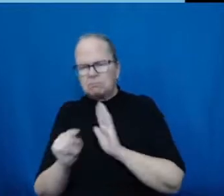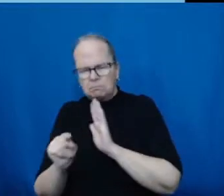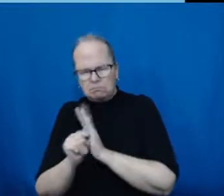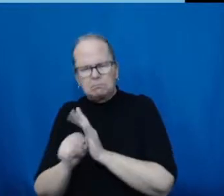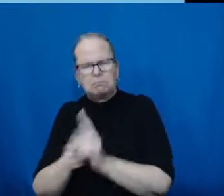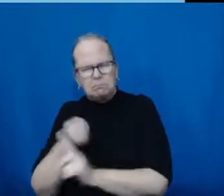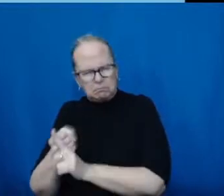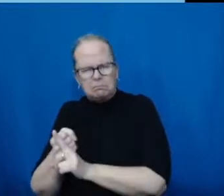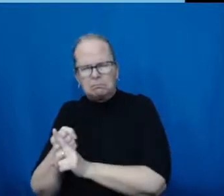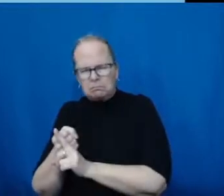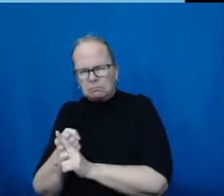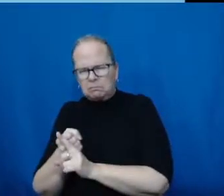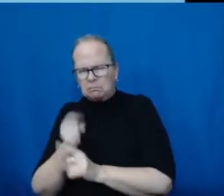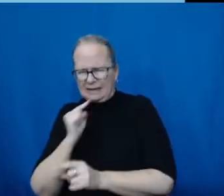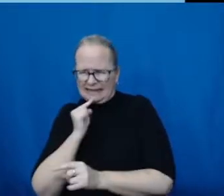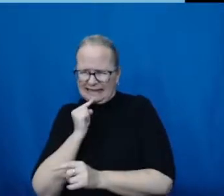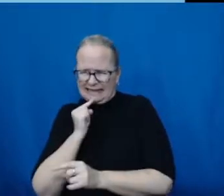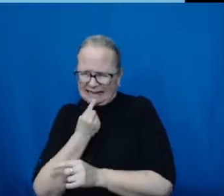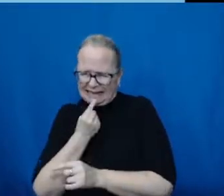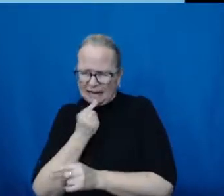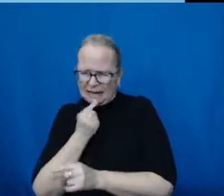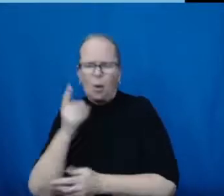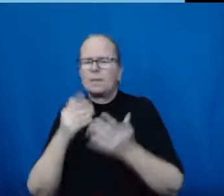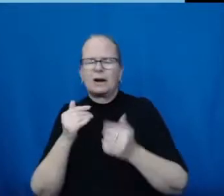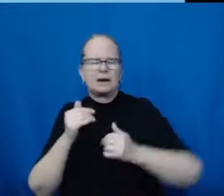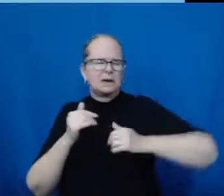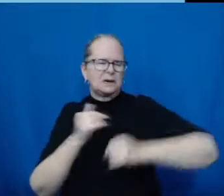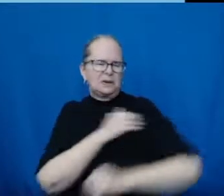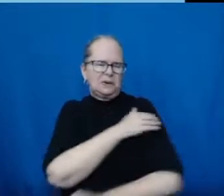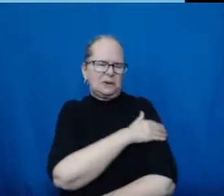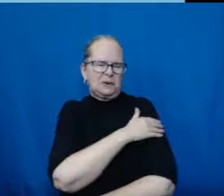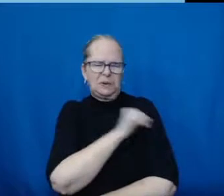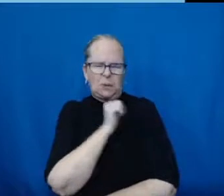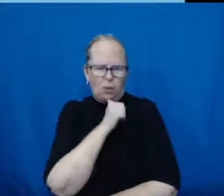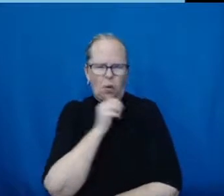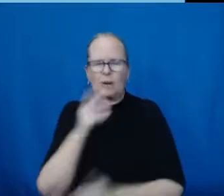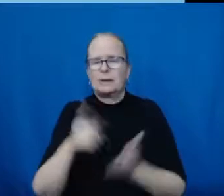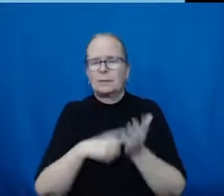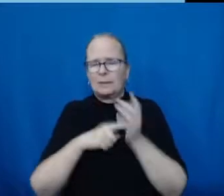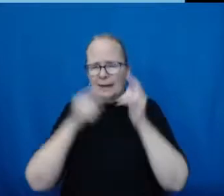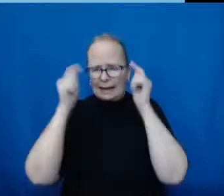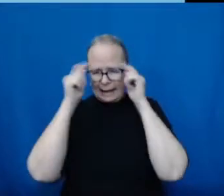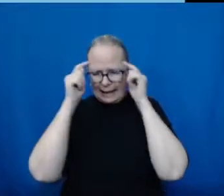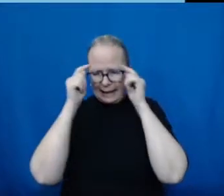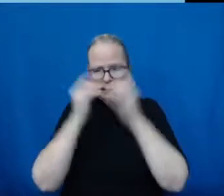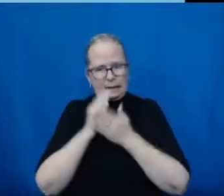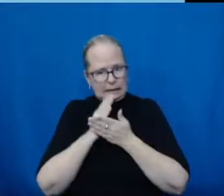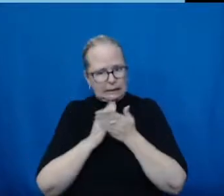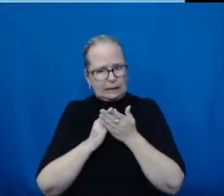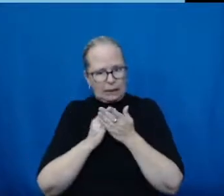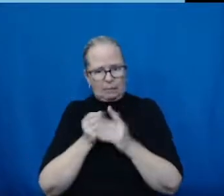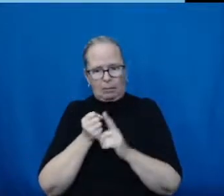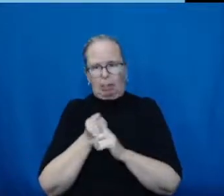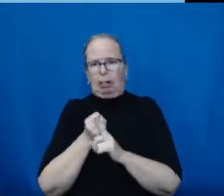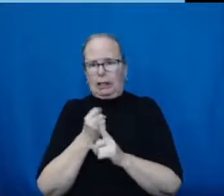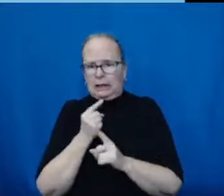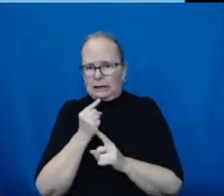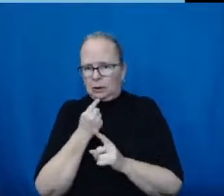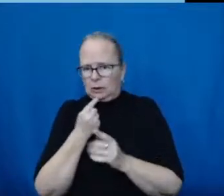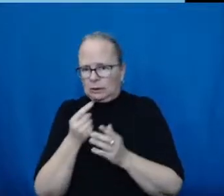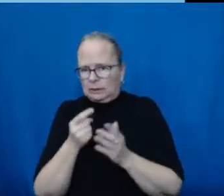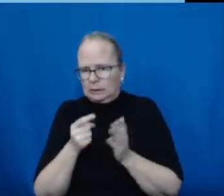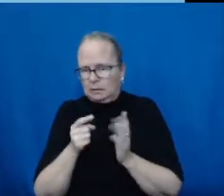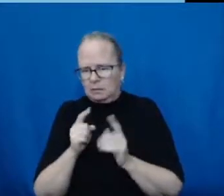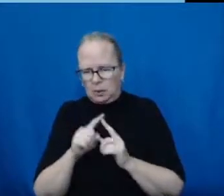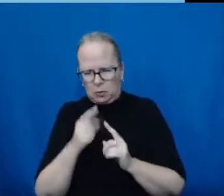these were serious. 201 out of, you know, 55 million doses resulted in anaphylaxis. And there have been six deaths reported.